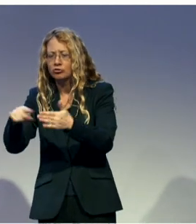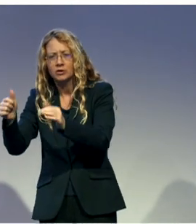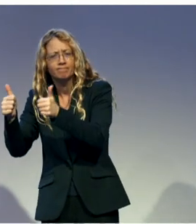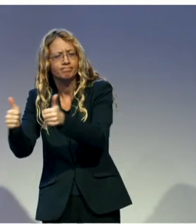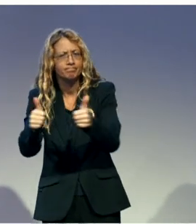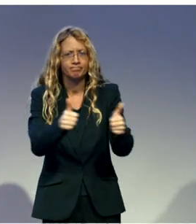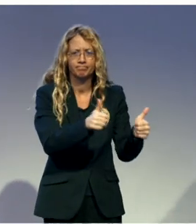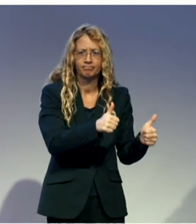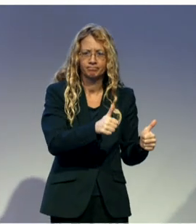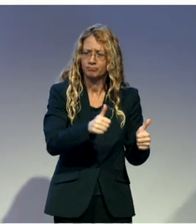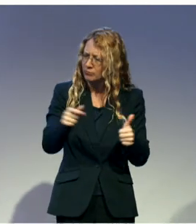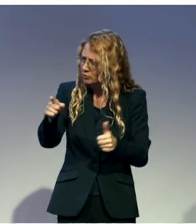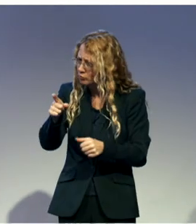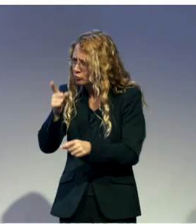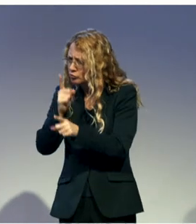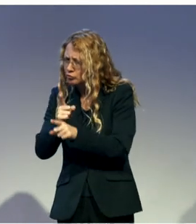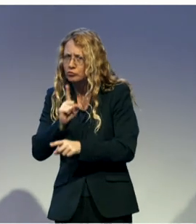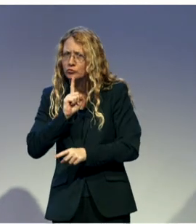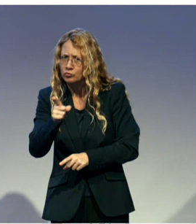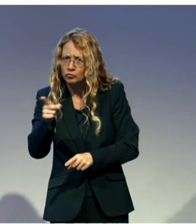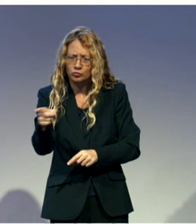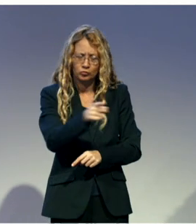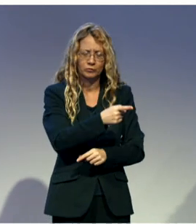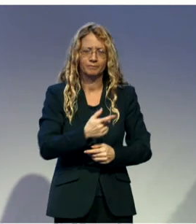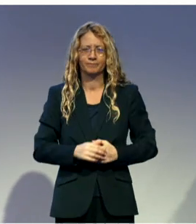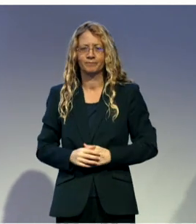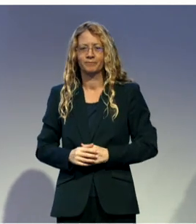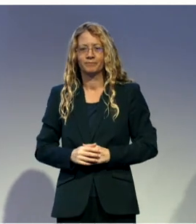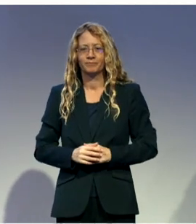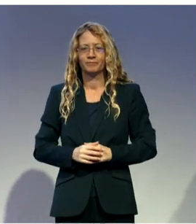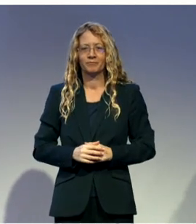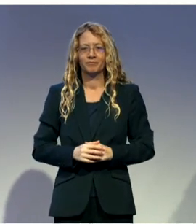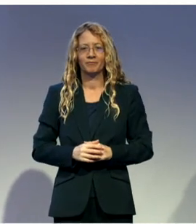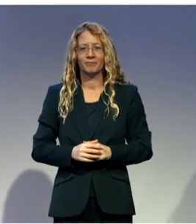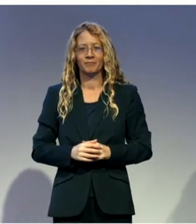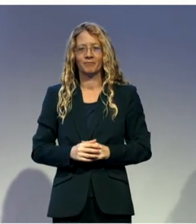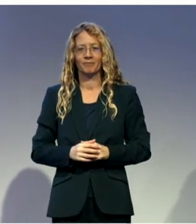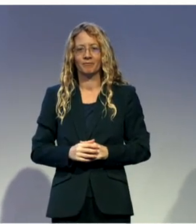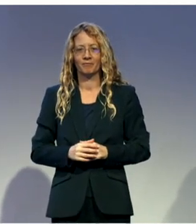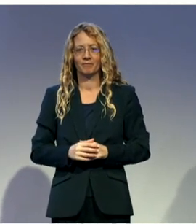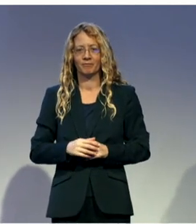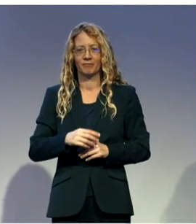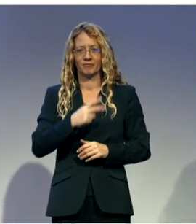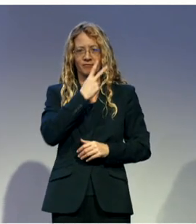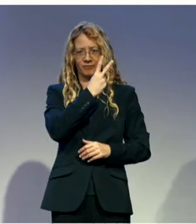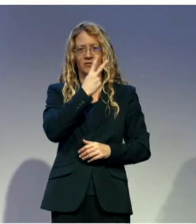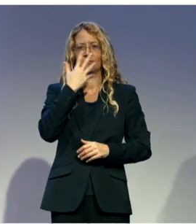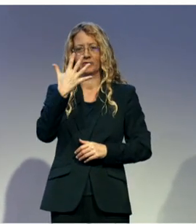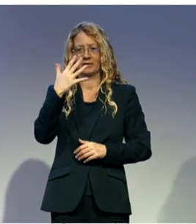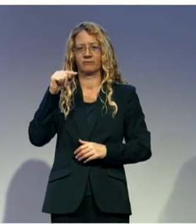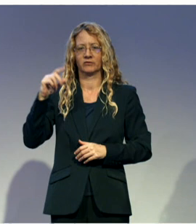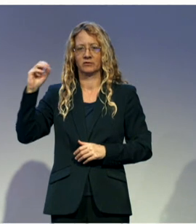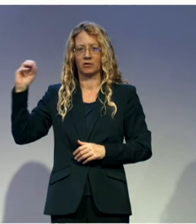We don't have an adequate grant. It is just $25,000 per year. This is a very, very